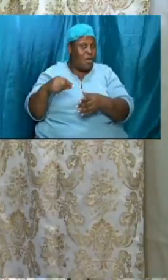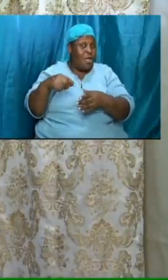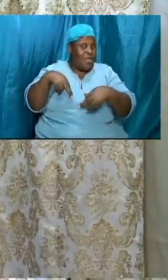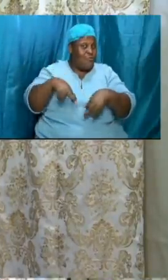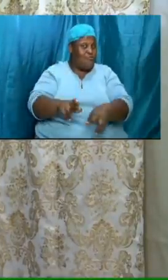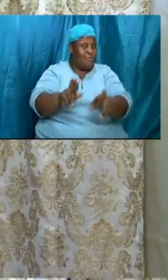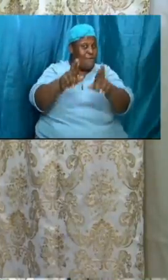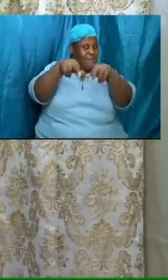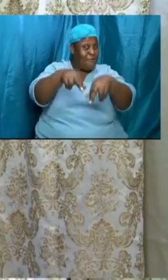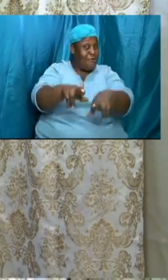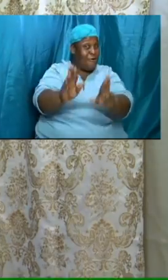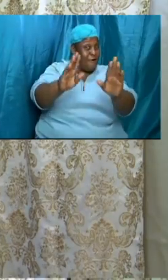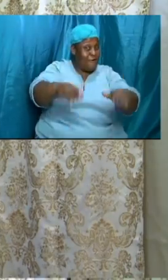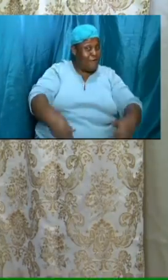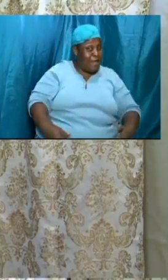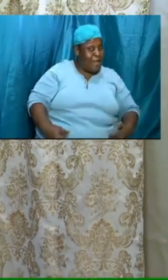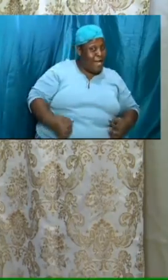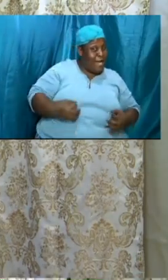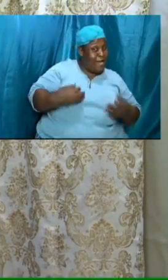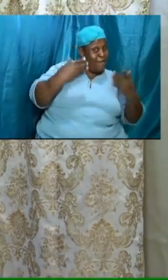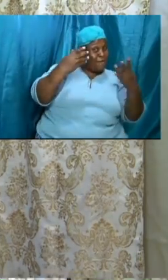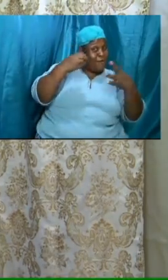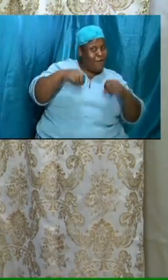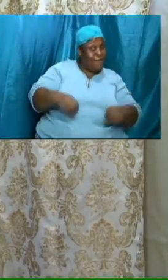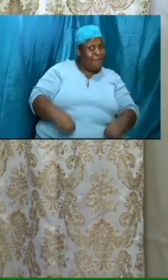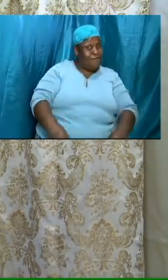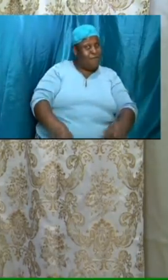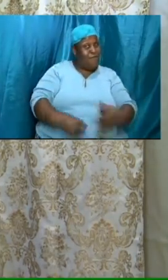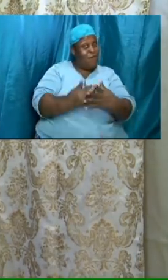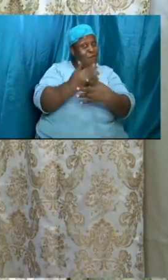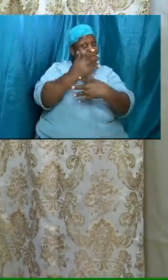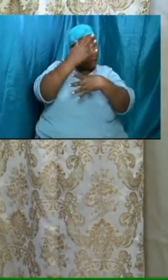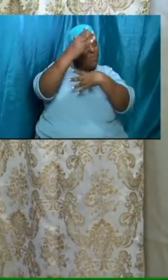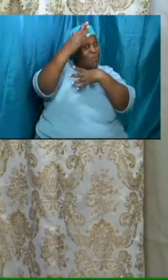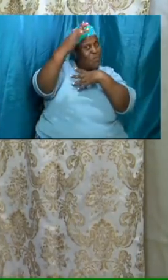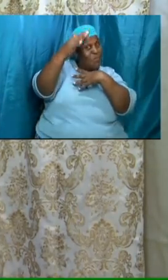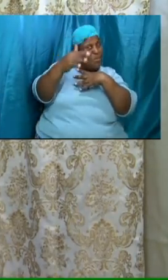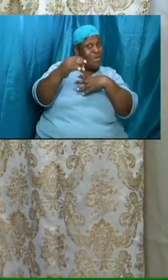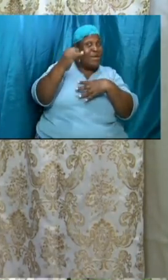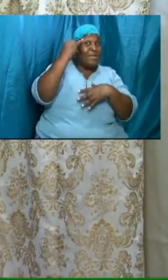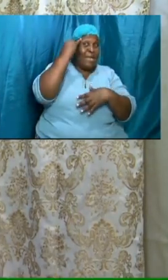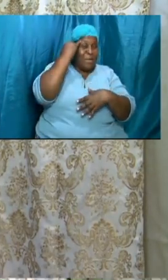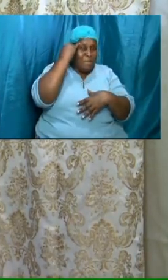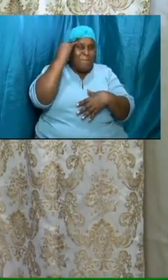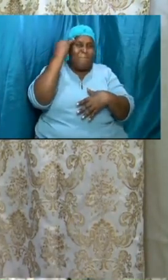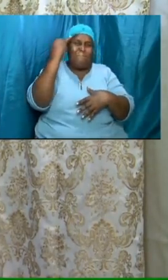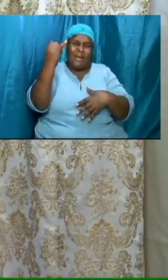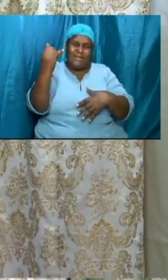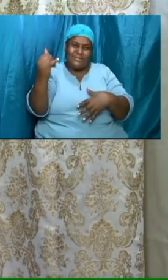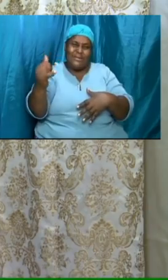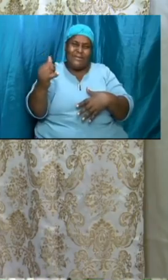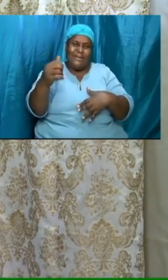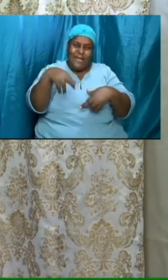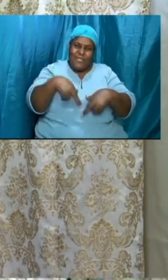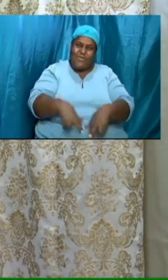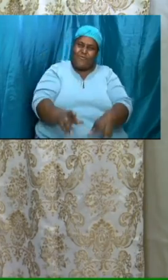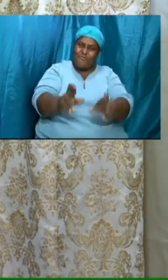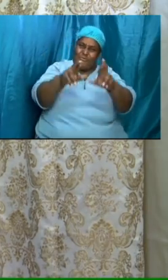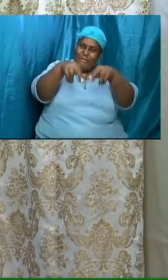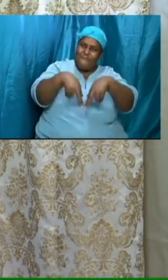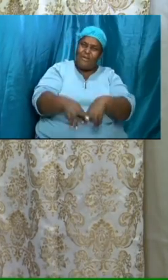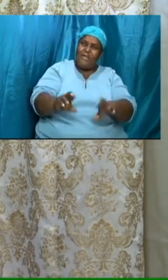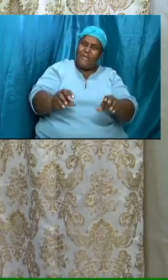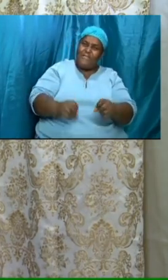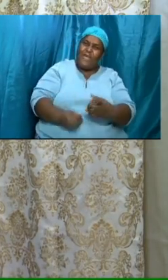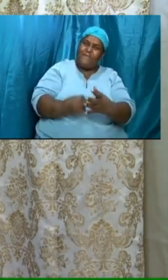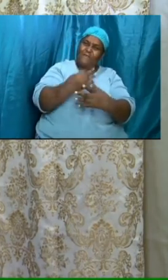and you just imagine rivers flowing the waterfalls like the niagara imagine the rivers that flow and the beauty and